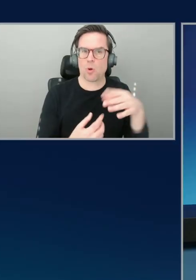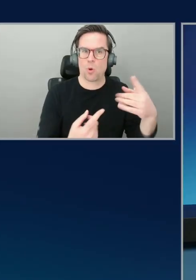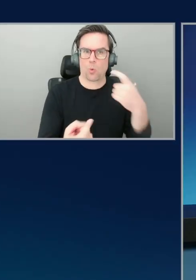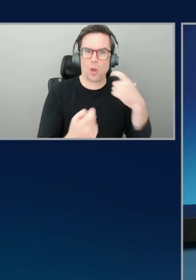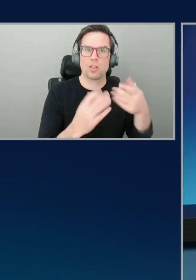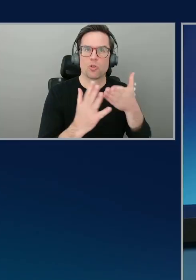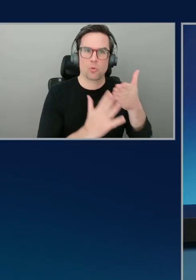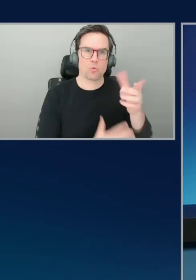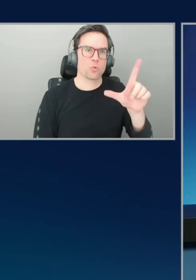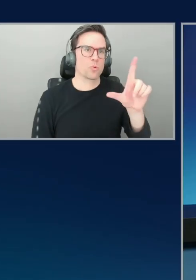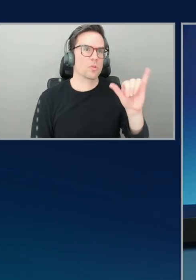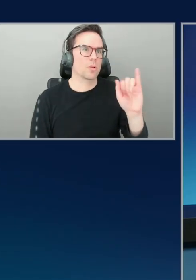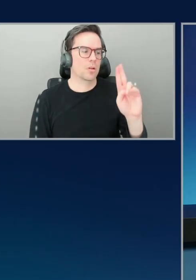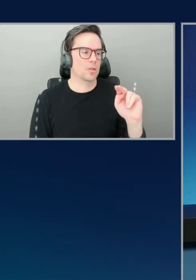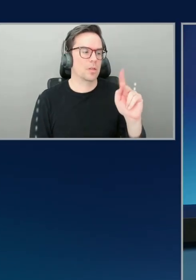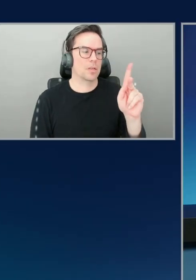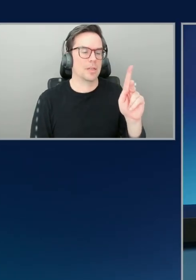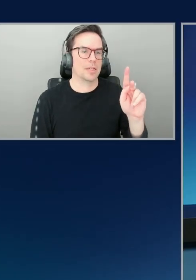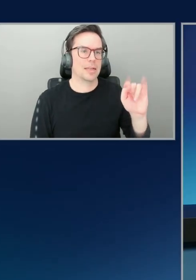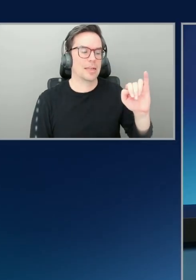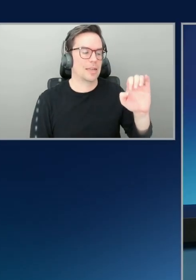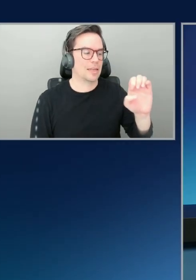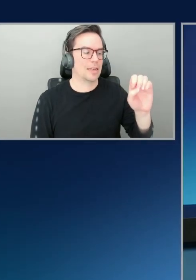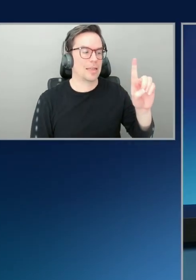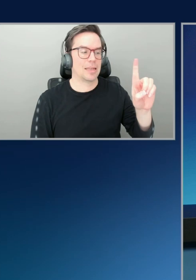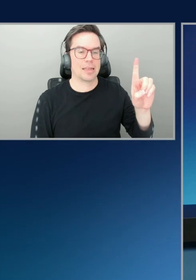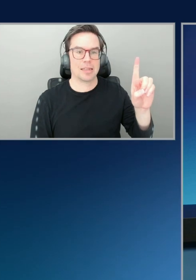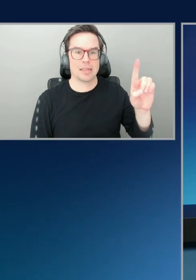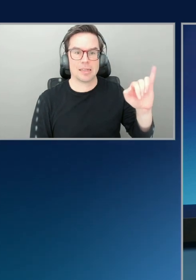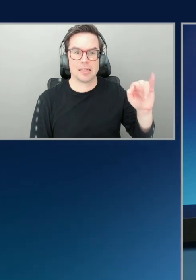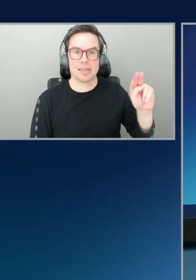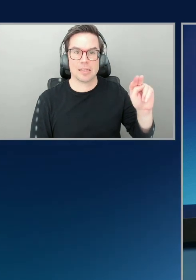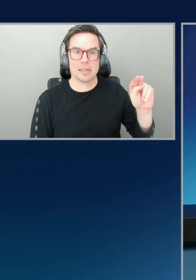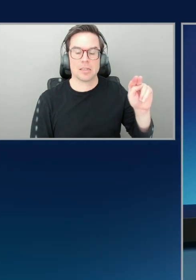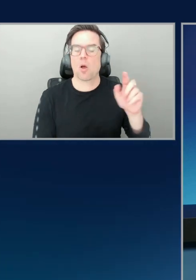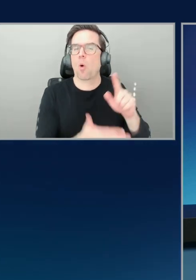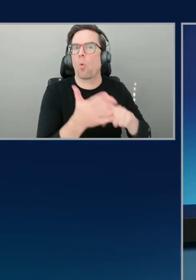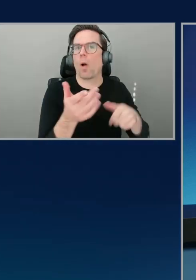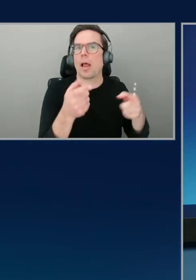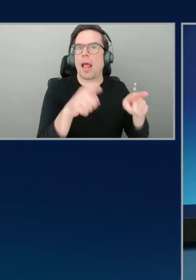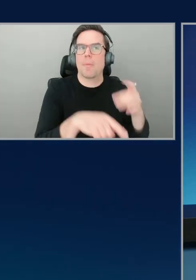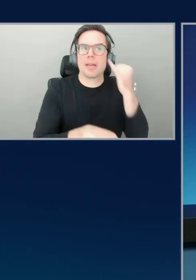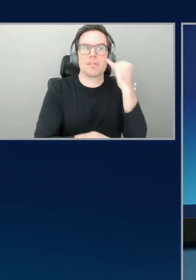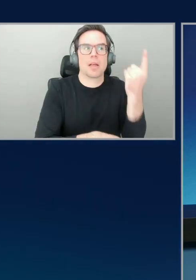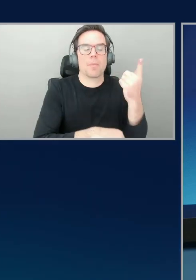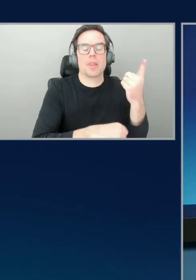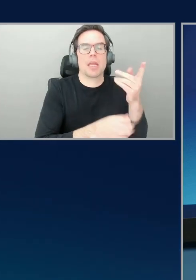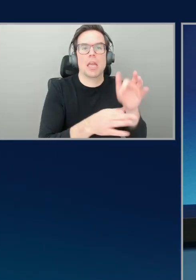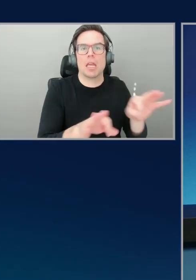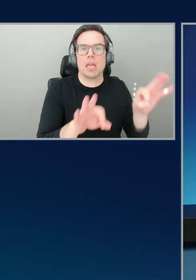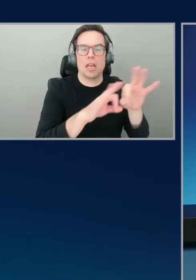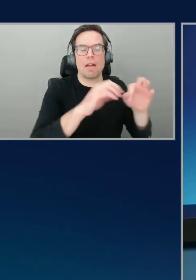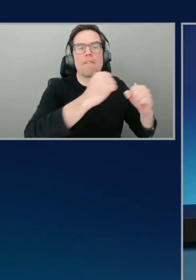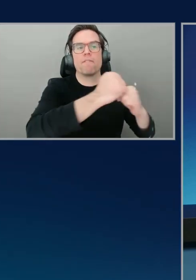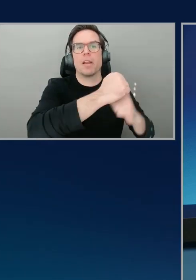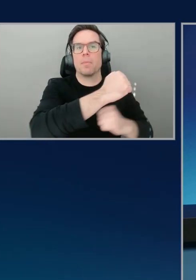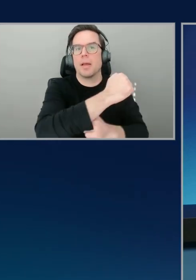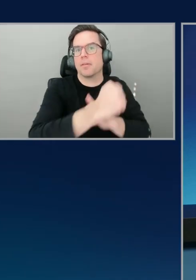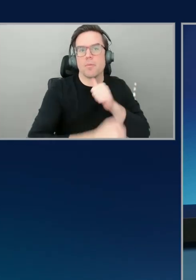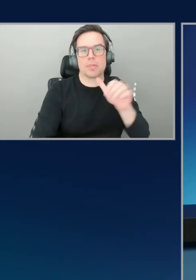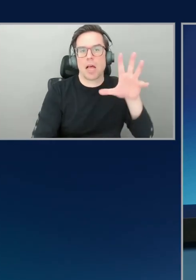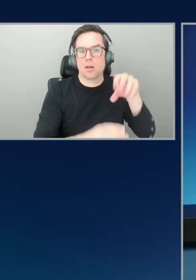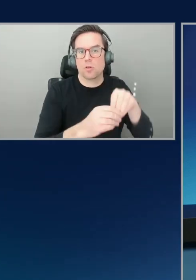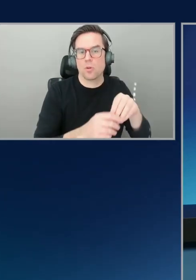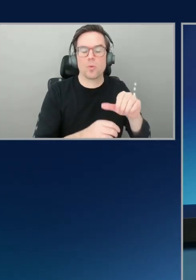they ask what would happen if something fundamental wasn't available in the app architecture? And so like, for me personally, like looking at